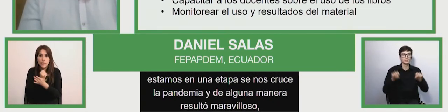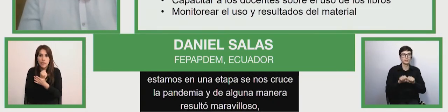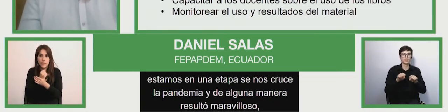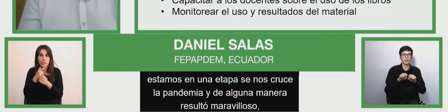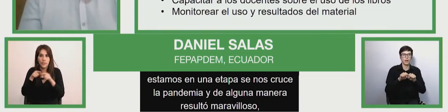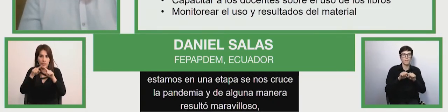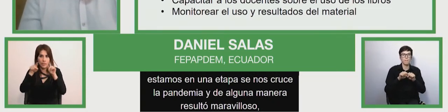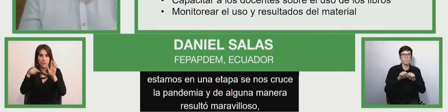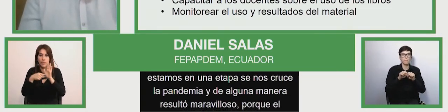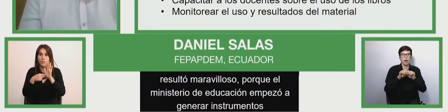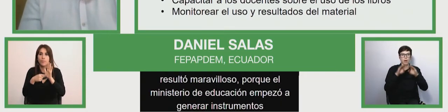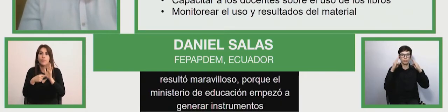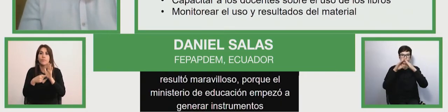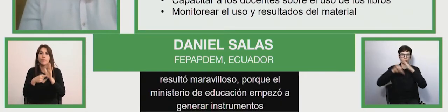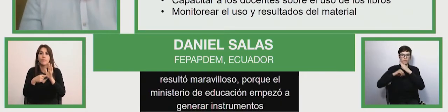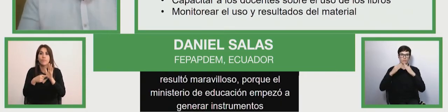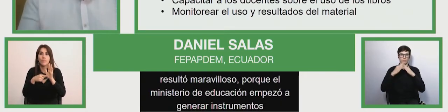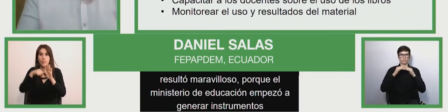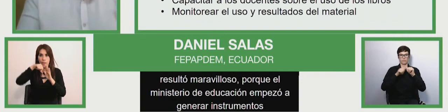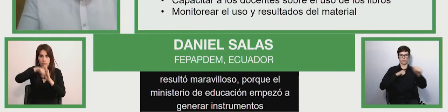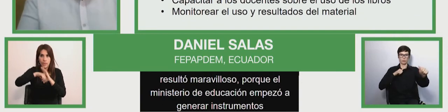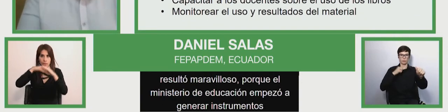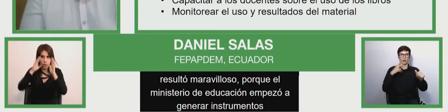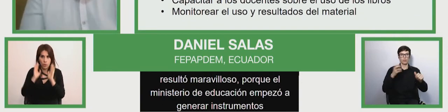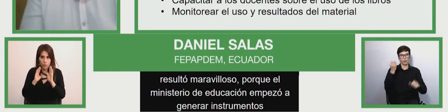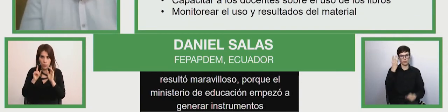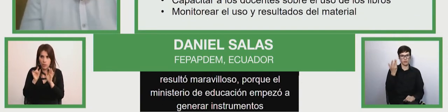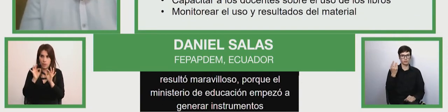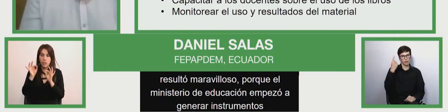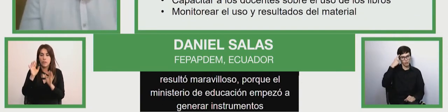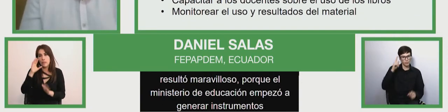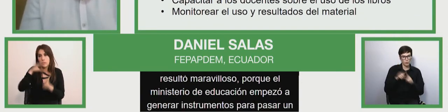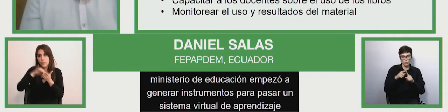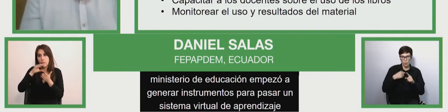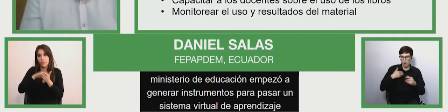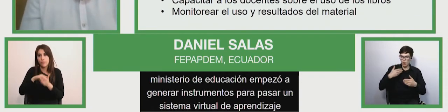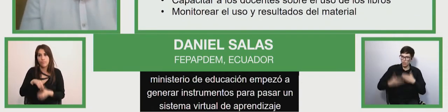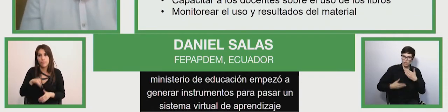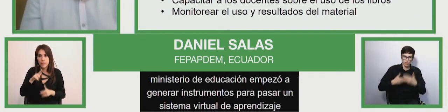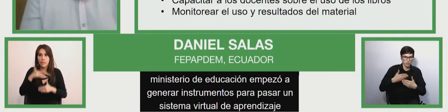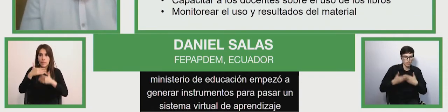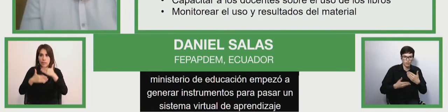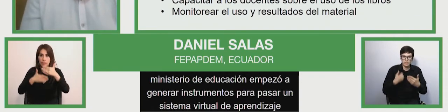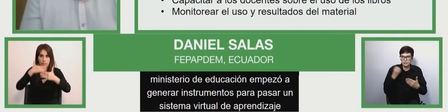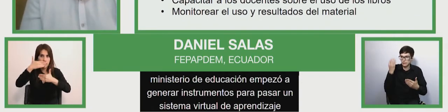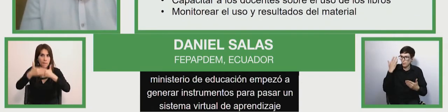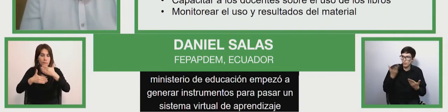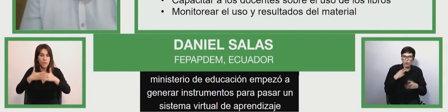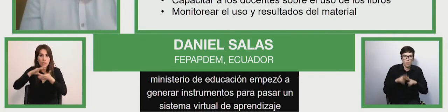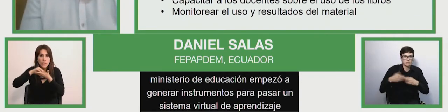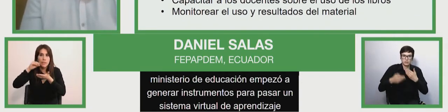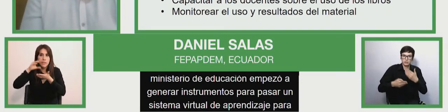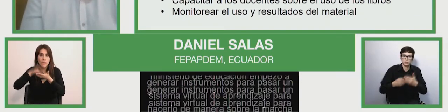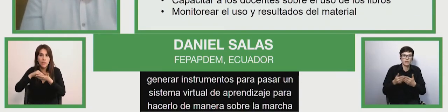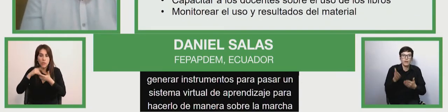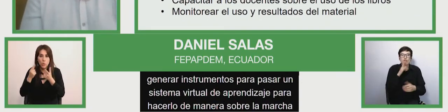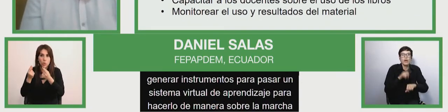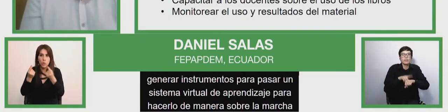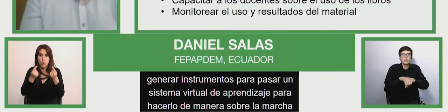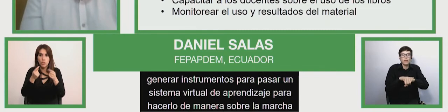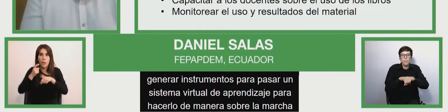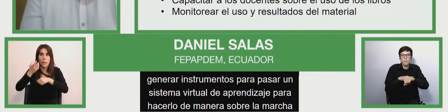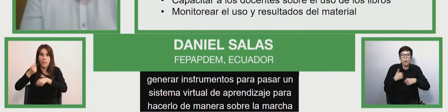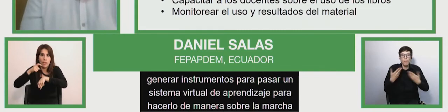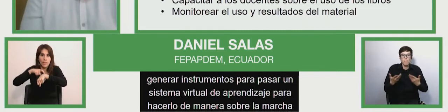learning system but doing so on on the on the fly there was no time of generating specialized specialized book